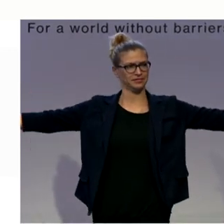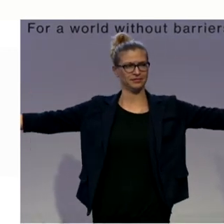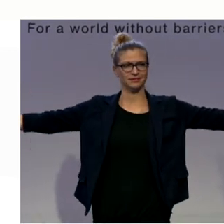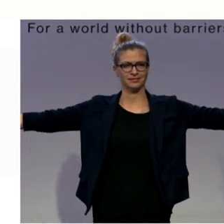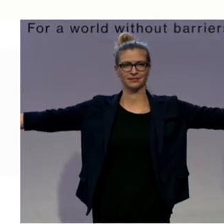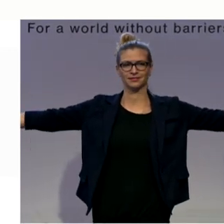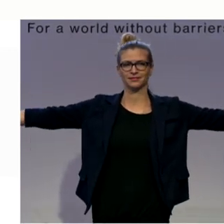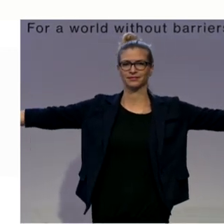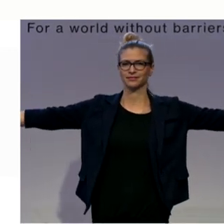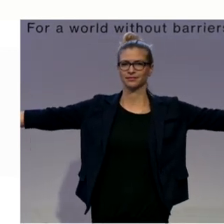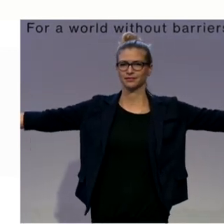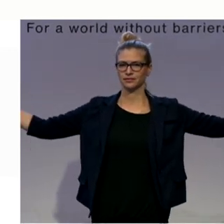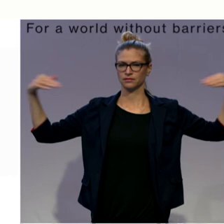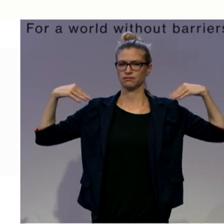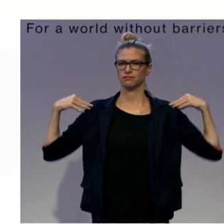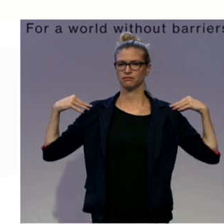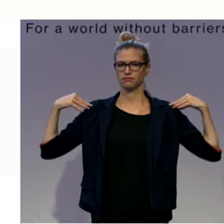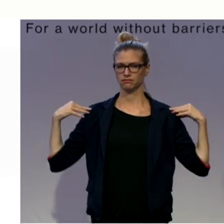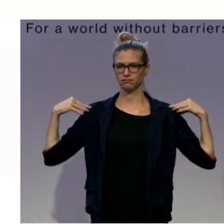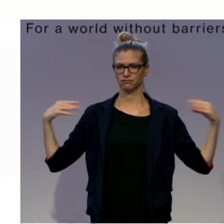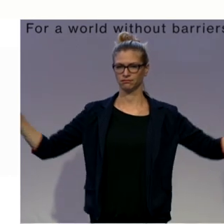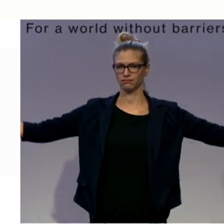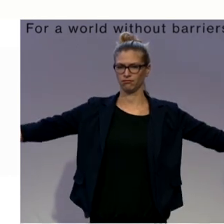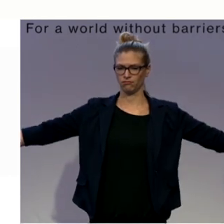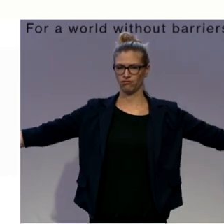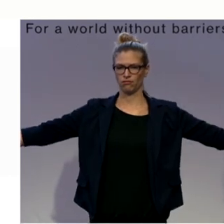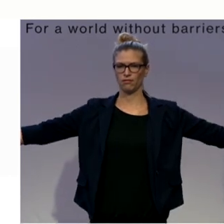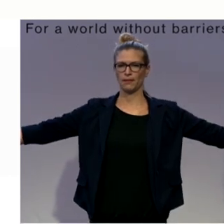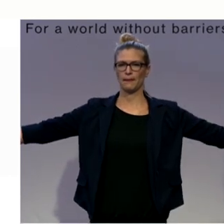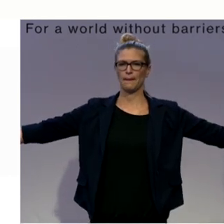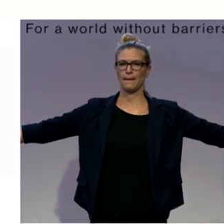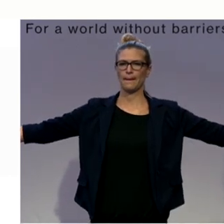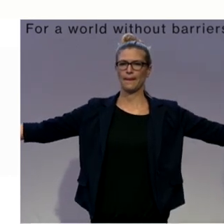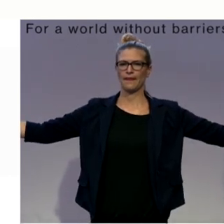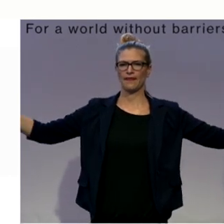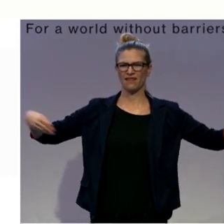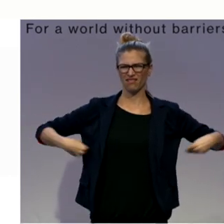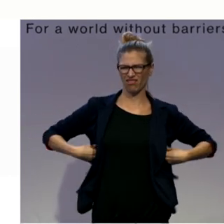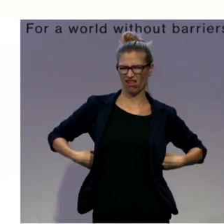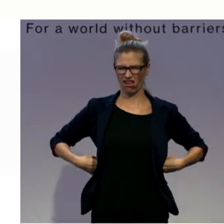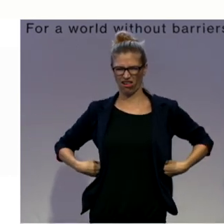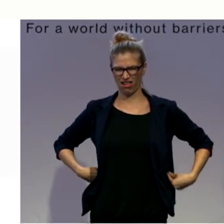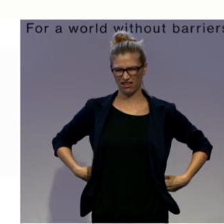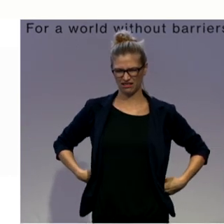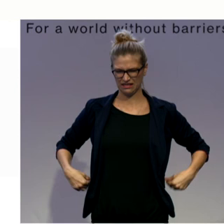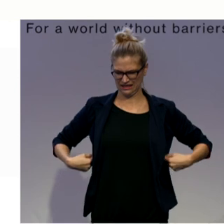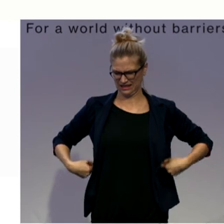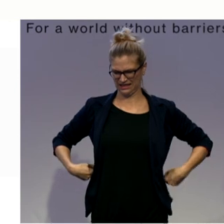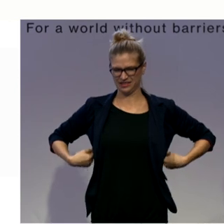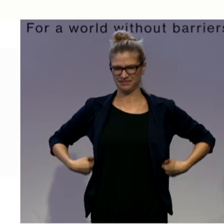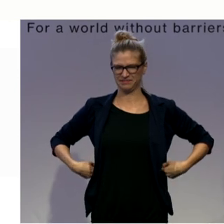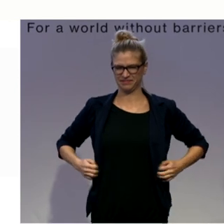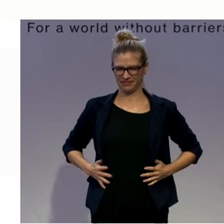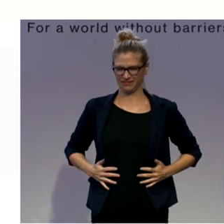Keep them down. As you keep your shoulders down, you may feel your scapulas going forward. Scapulas